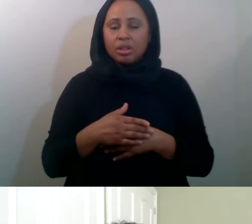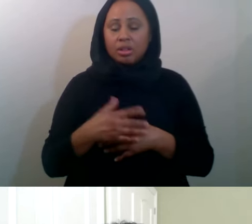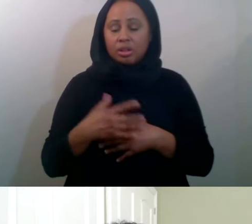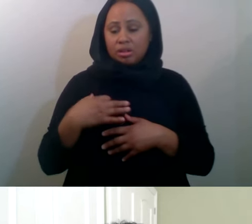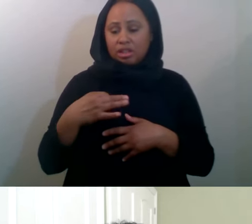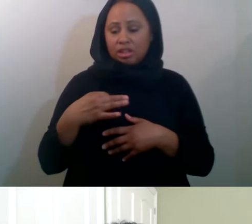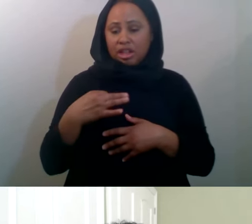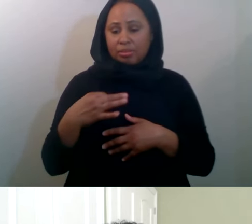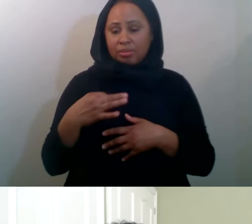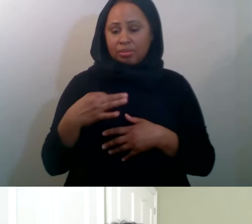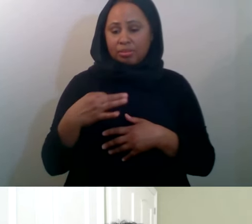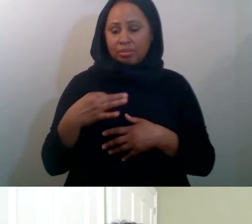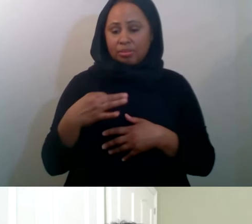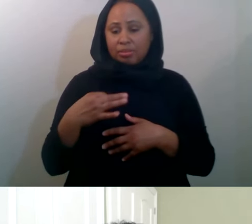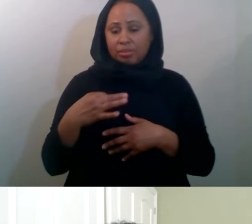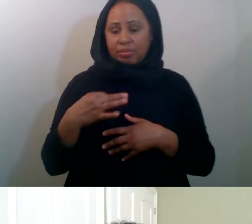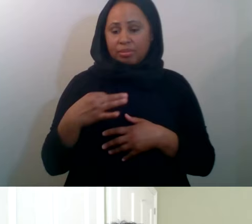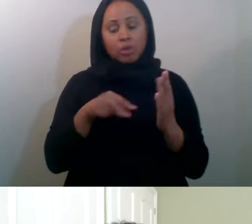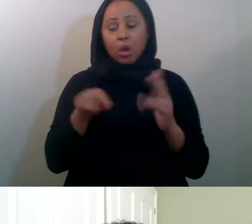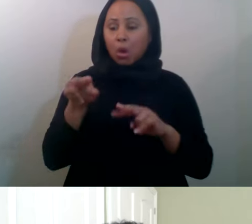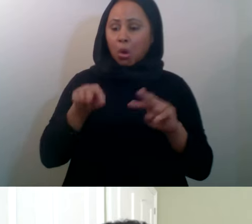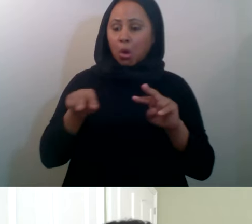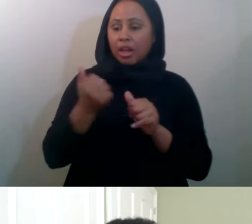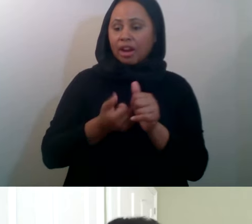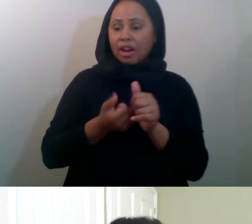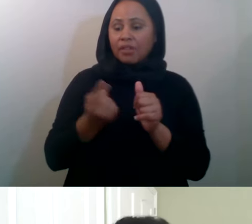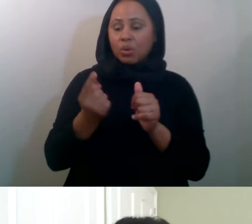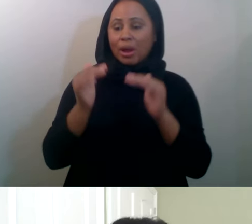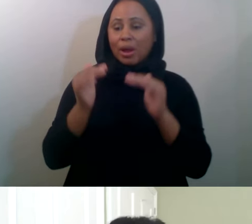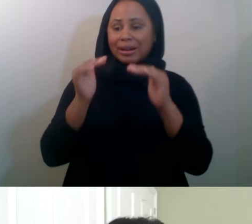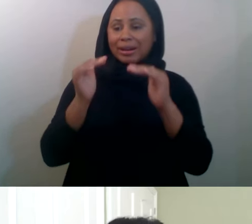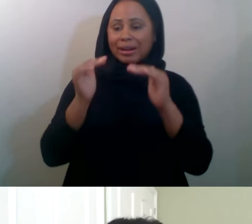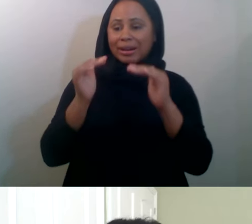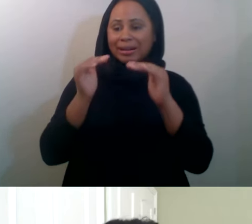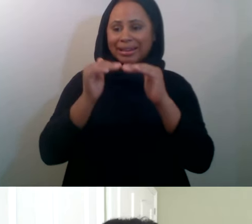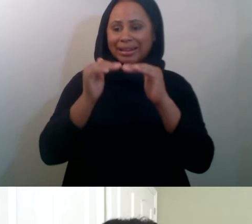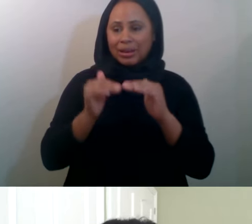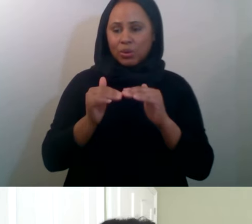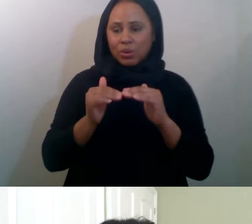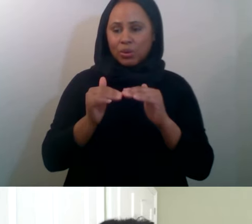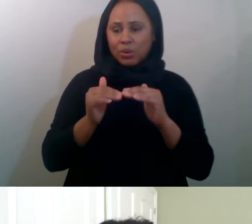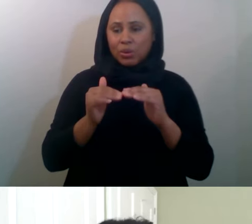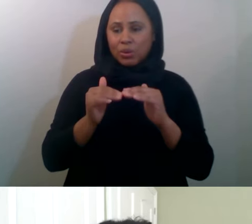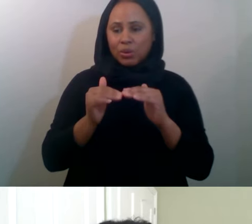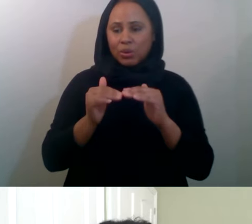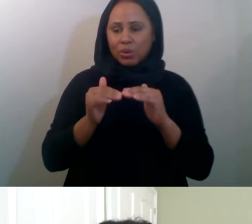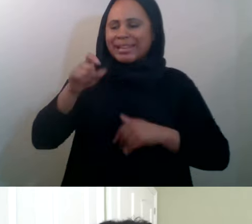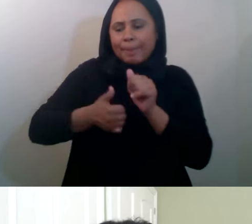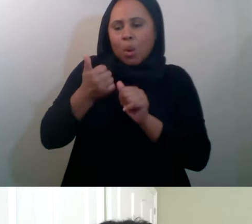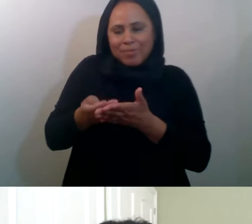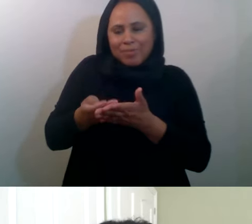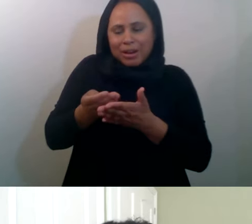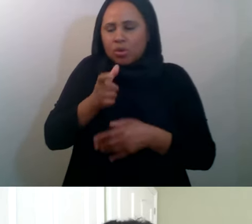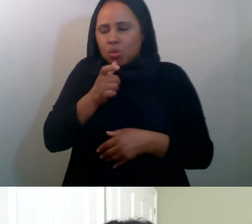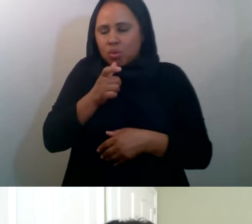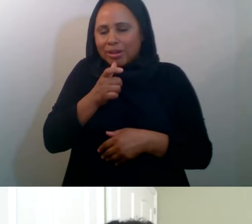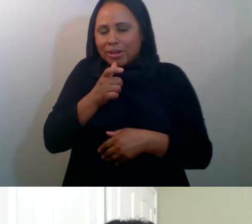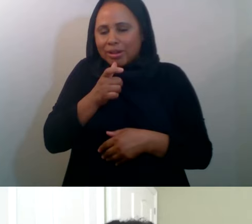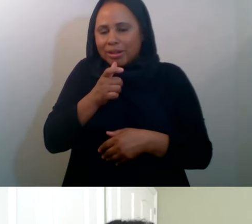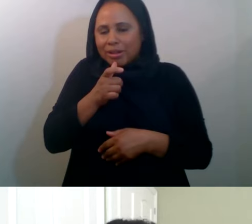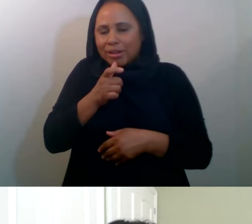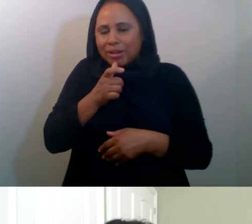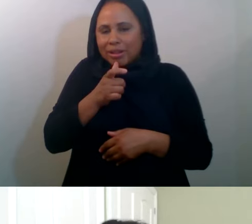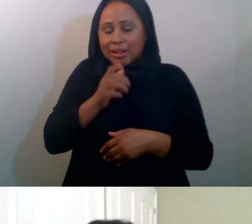equally and to see who is in the greater need. So our focus, um, is at the elderly stage.